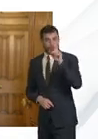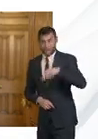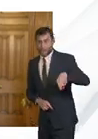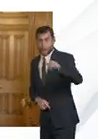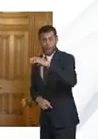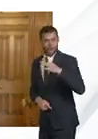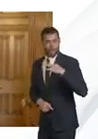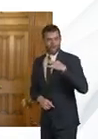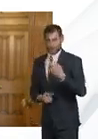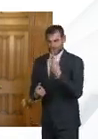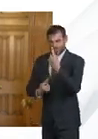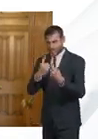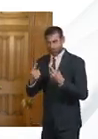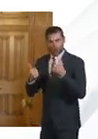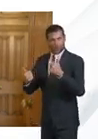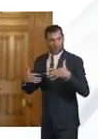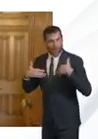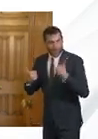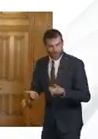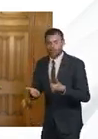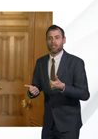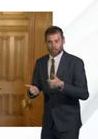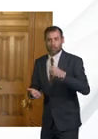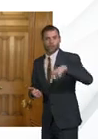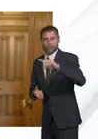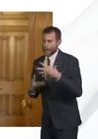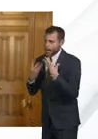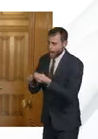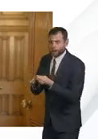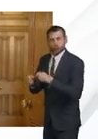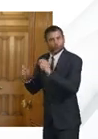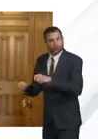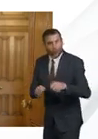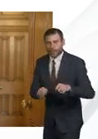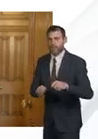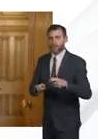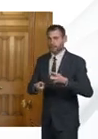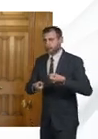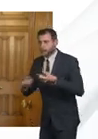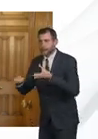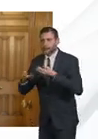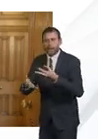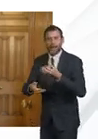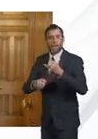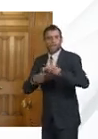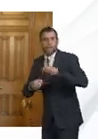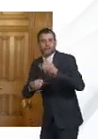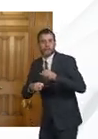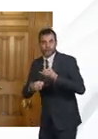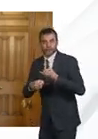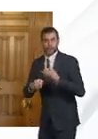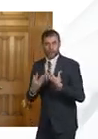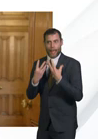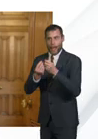NHS for shopping and for delivery of medicines and to support those who are shielded to protect their own health